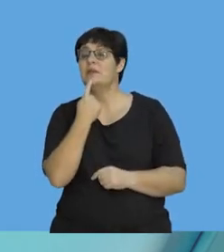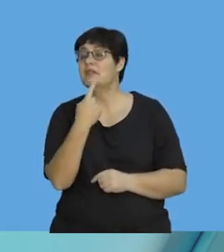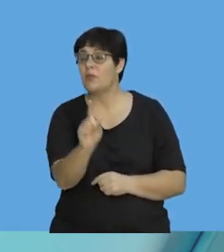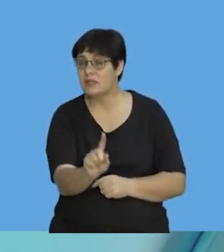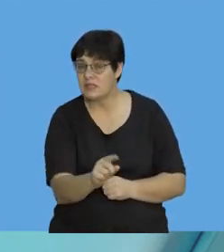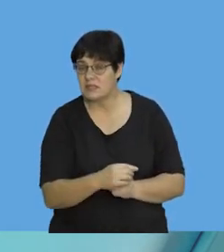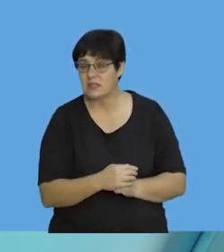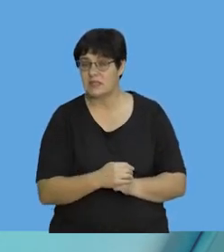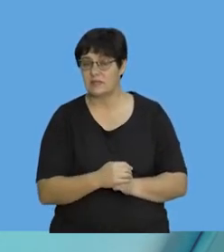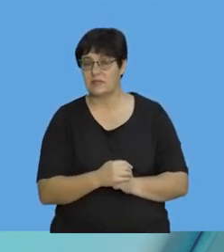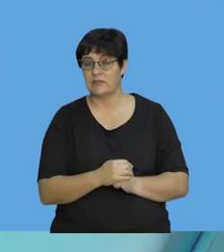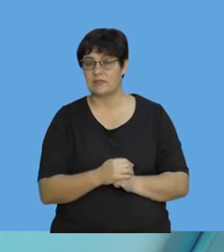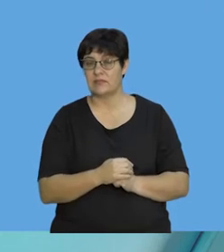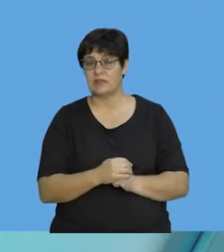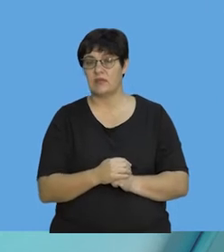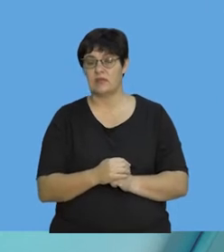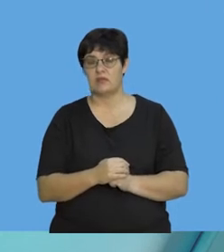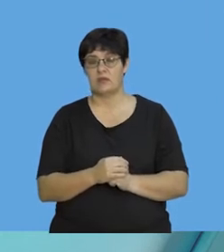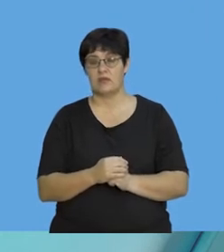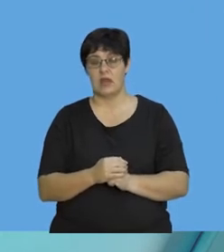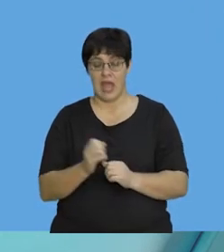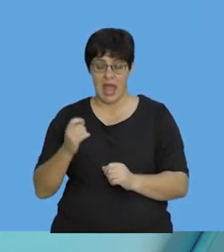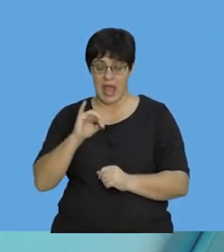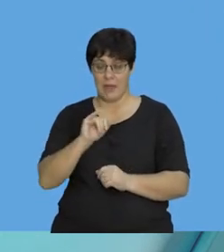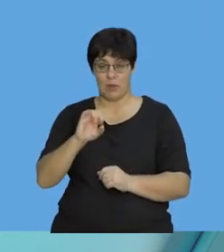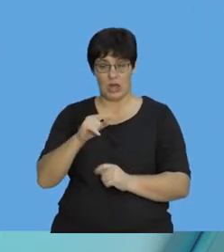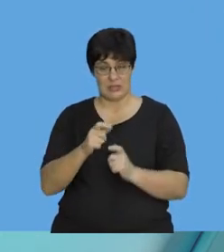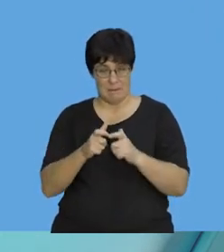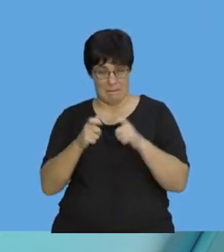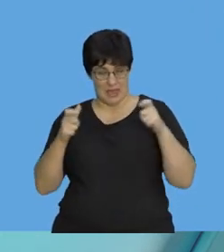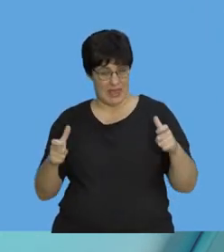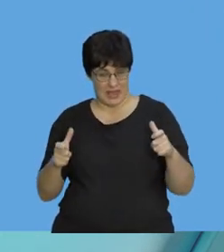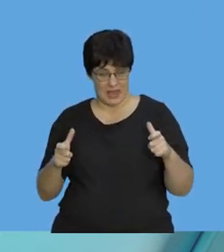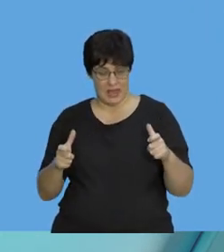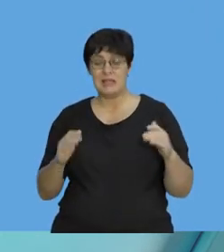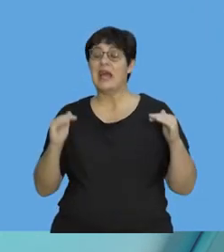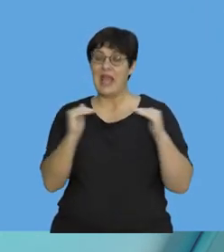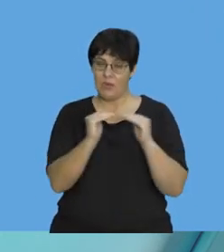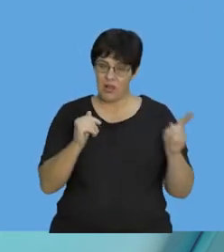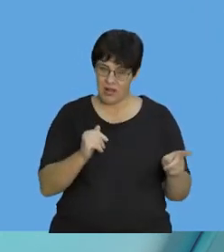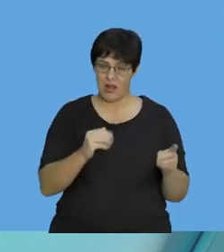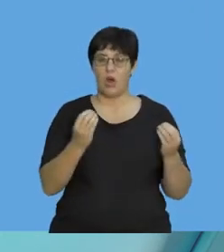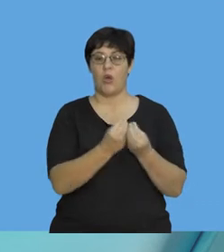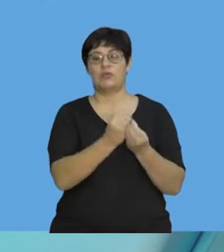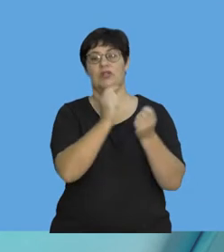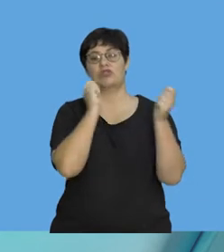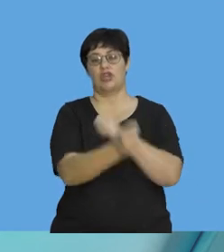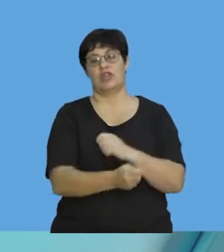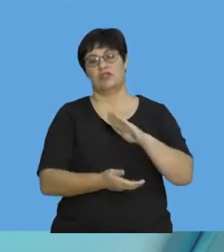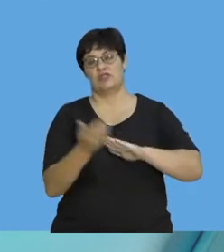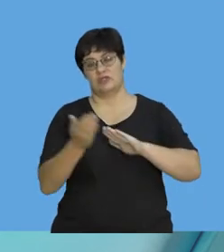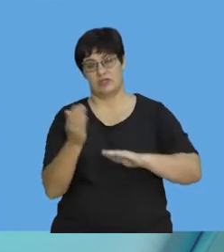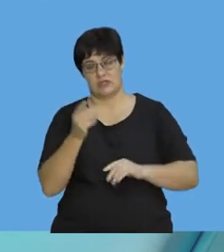you that the value, the magnitude of impulse is equal to the object's